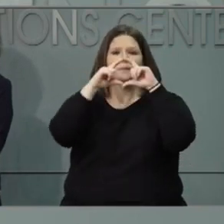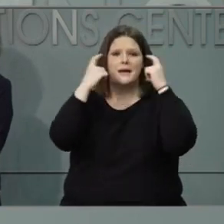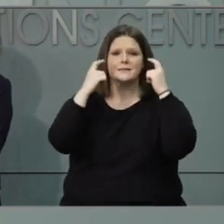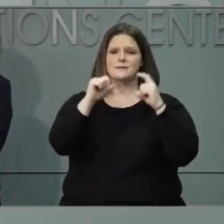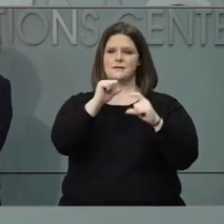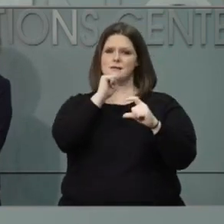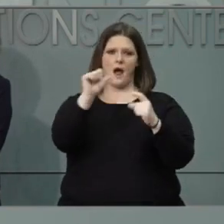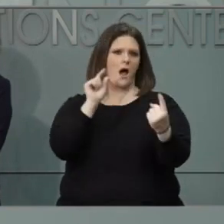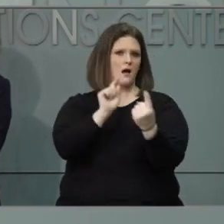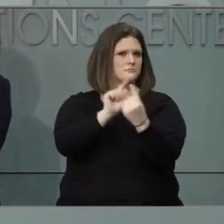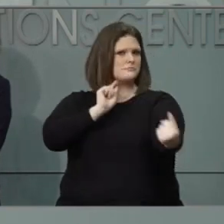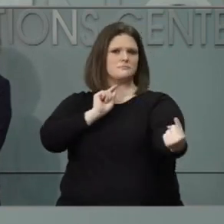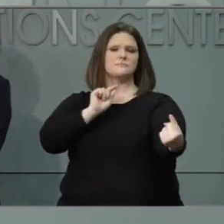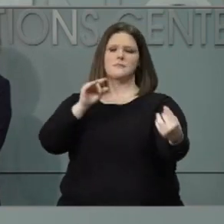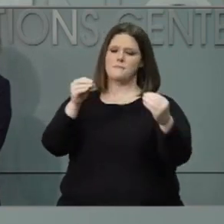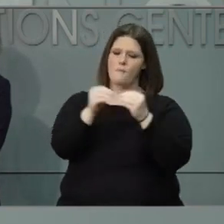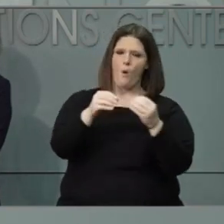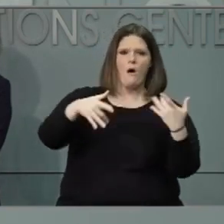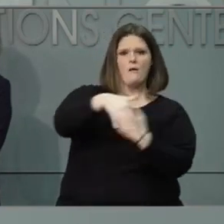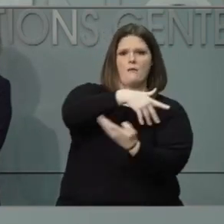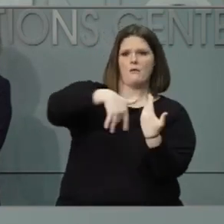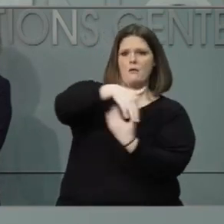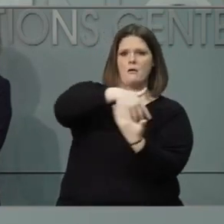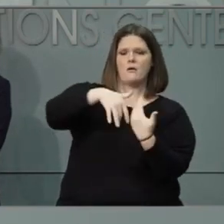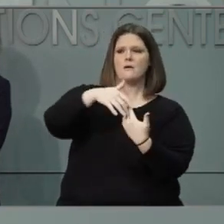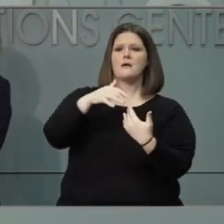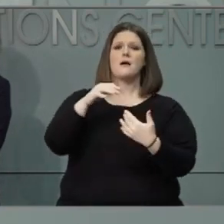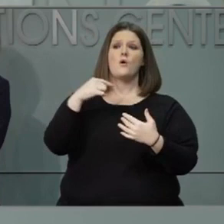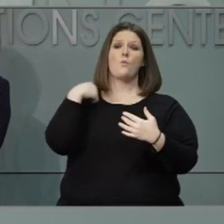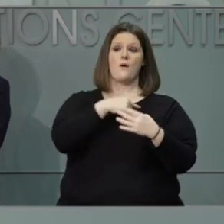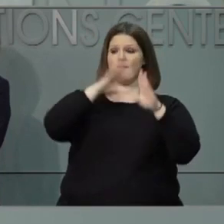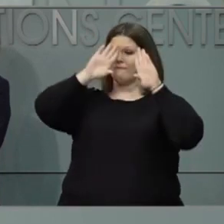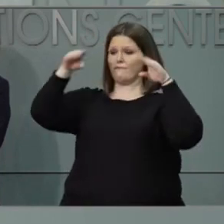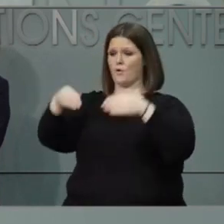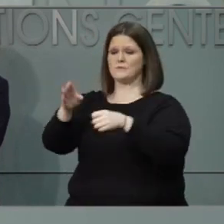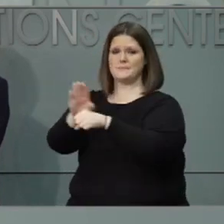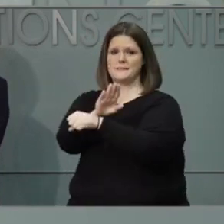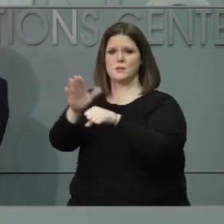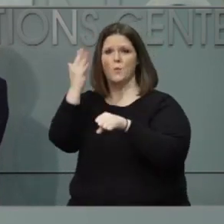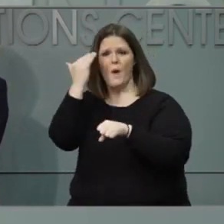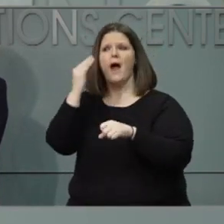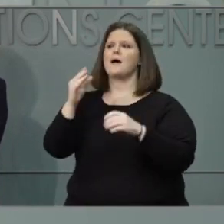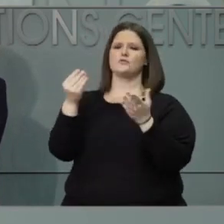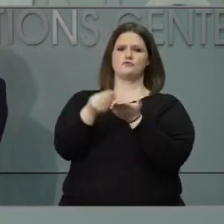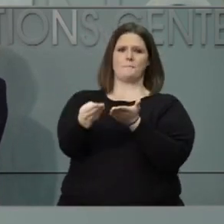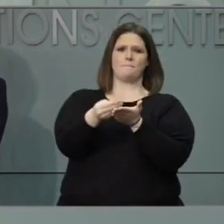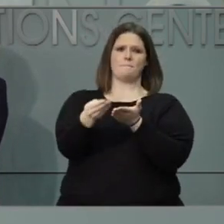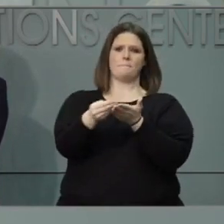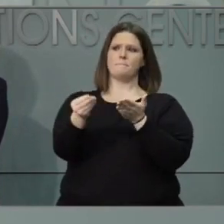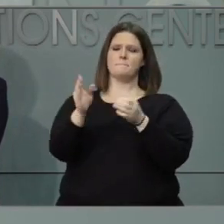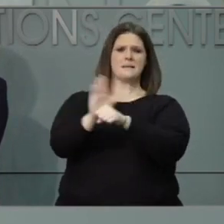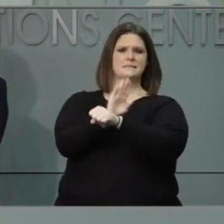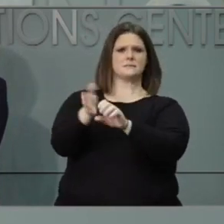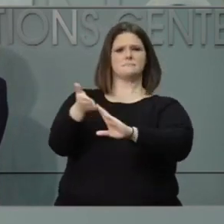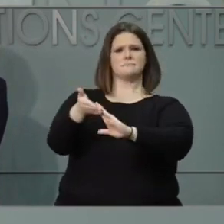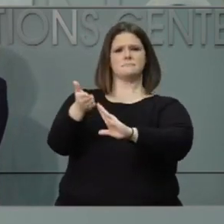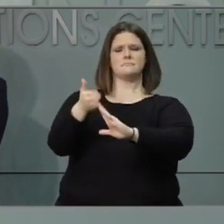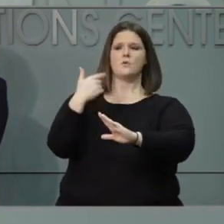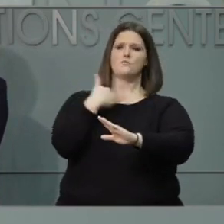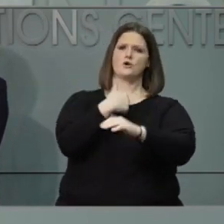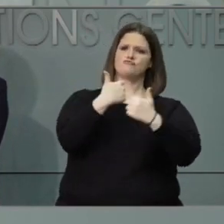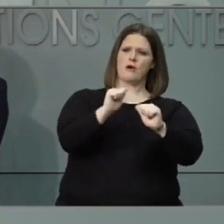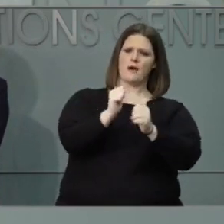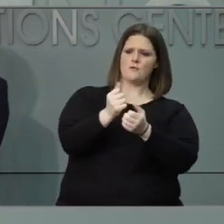partner here. We know they want to see folks come through their doors and shop safely. And so this is just a component of helping